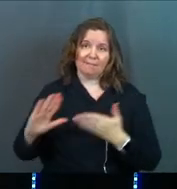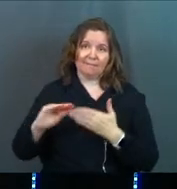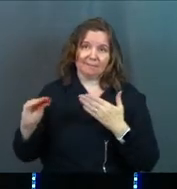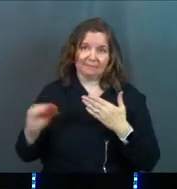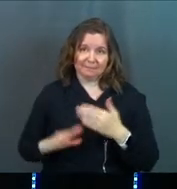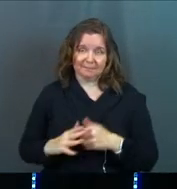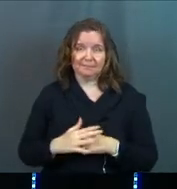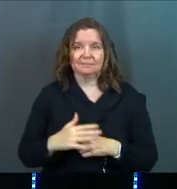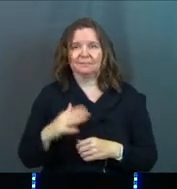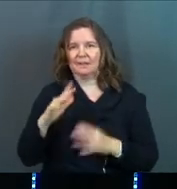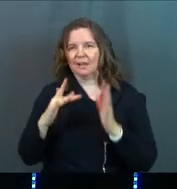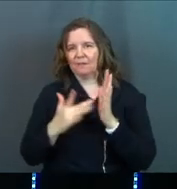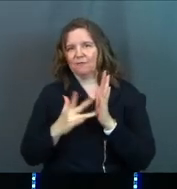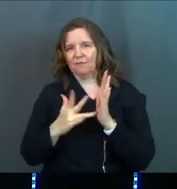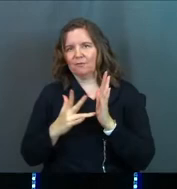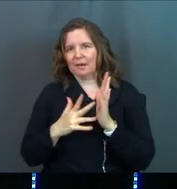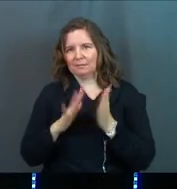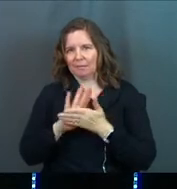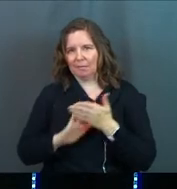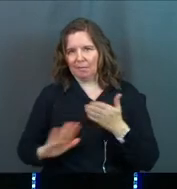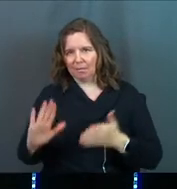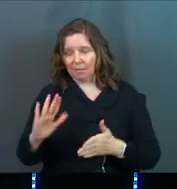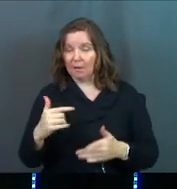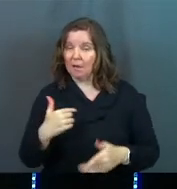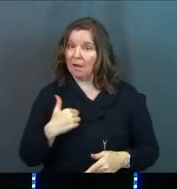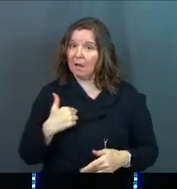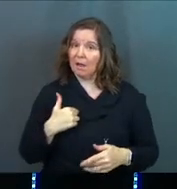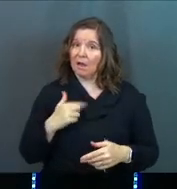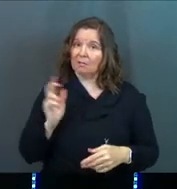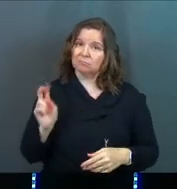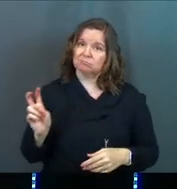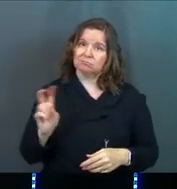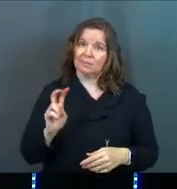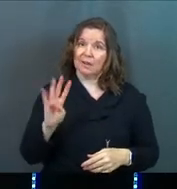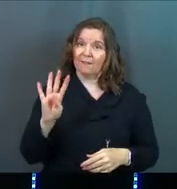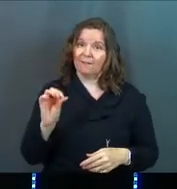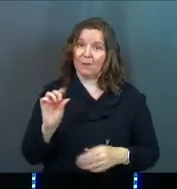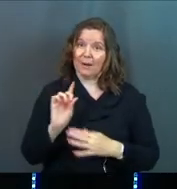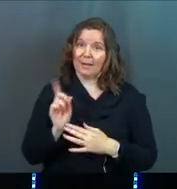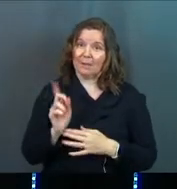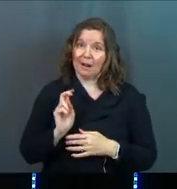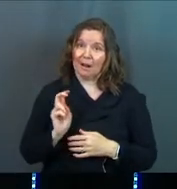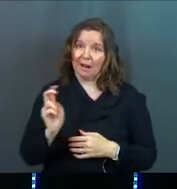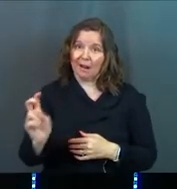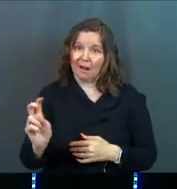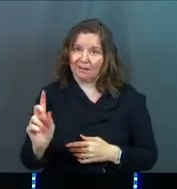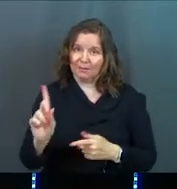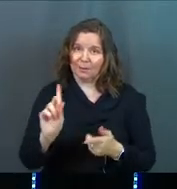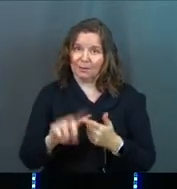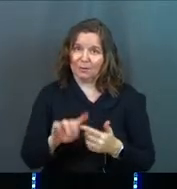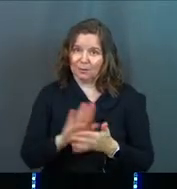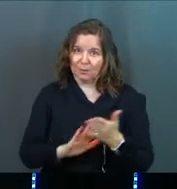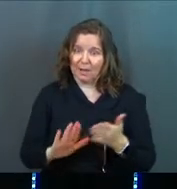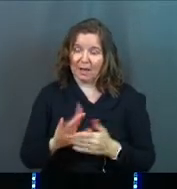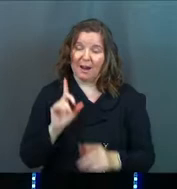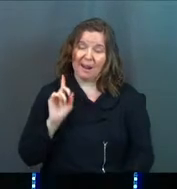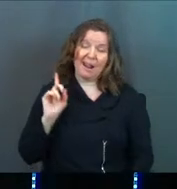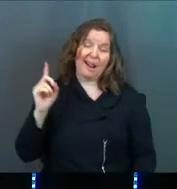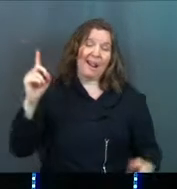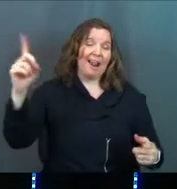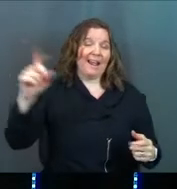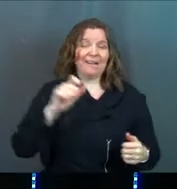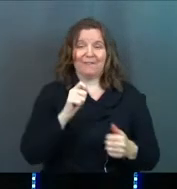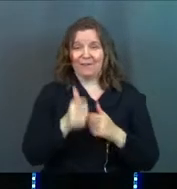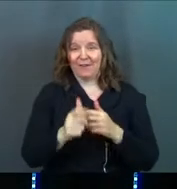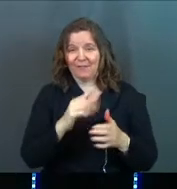freshman in college, I traveled a whole 40 minutes away to go to college, way far